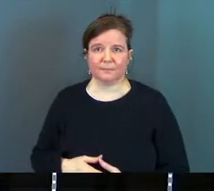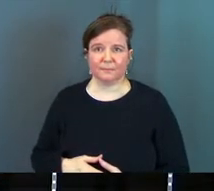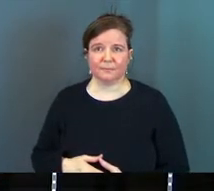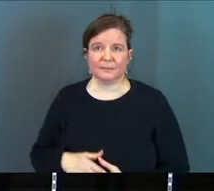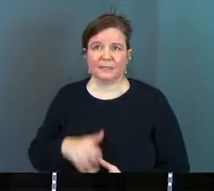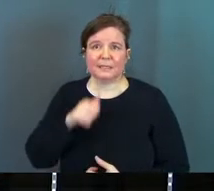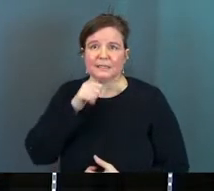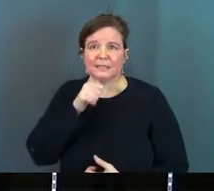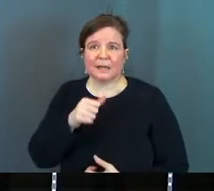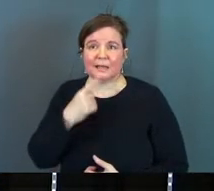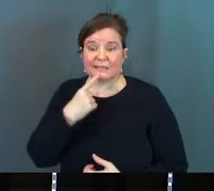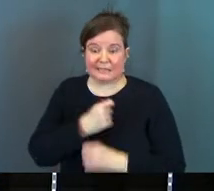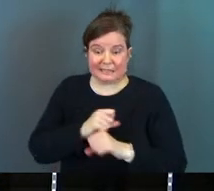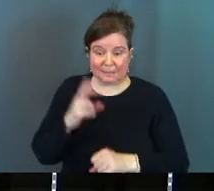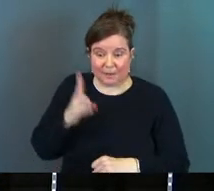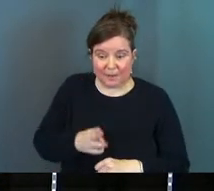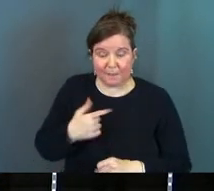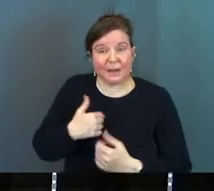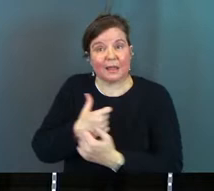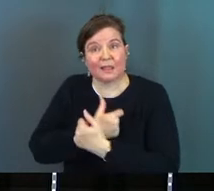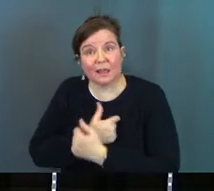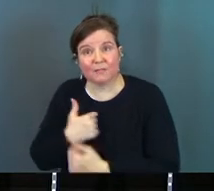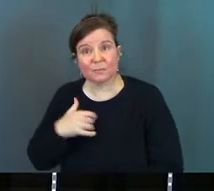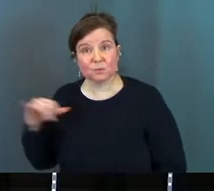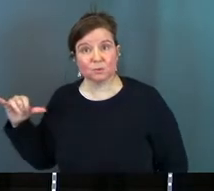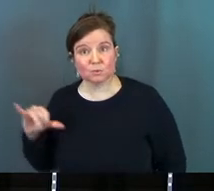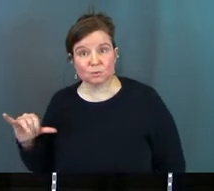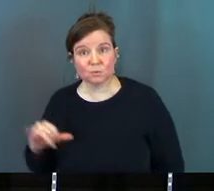Not just saving me from hell. He loves me.